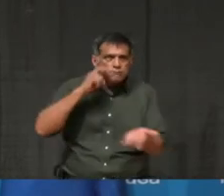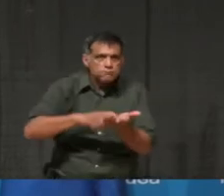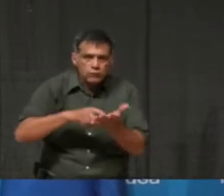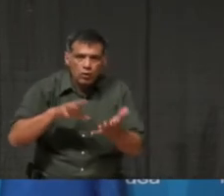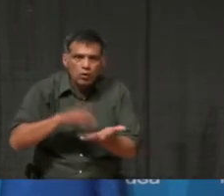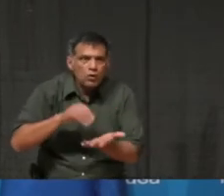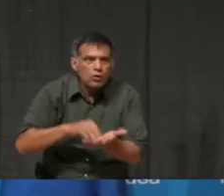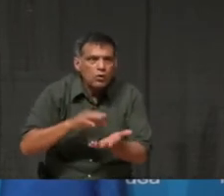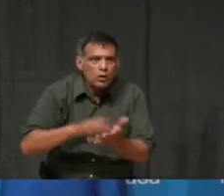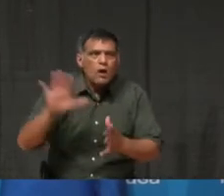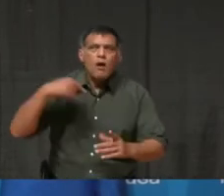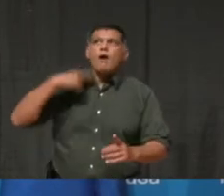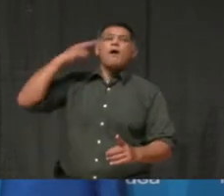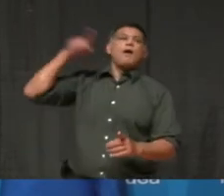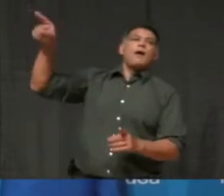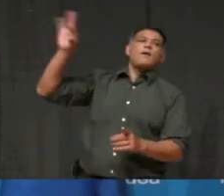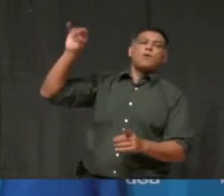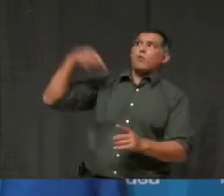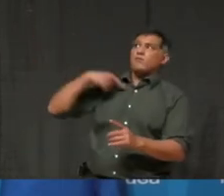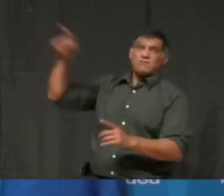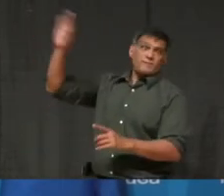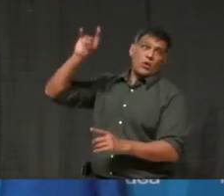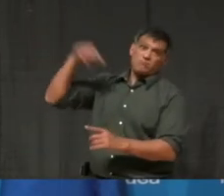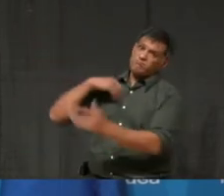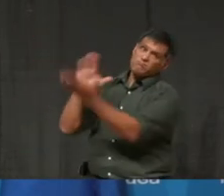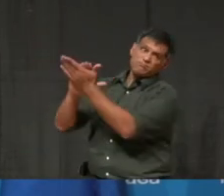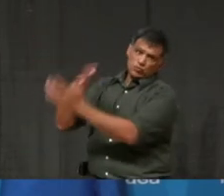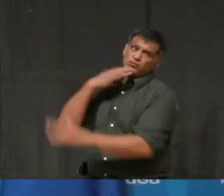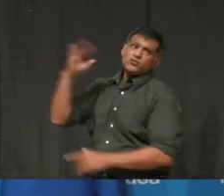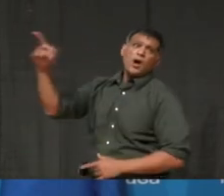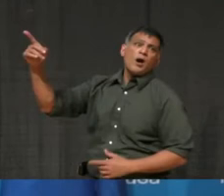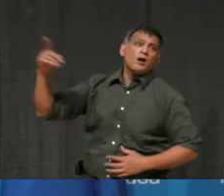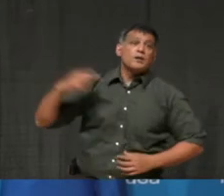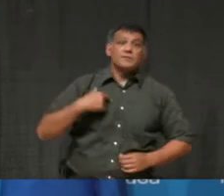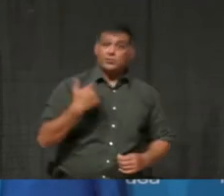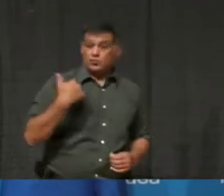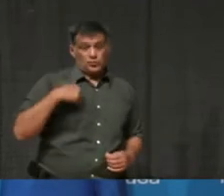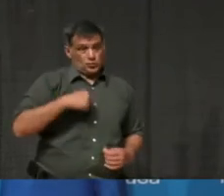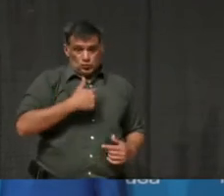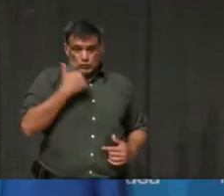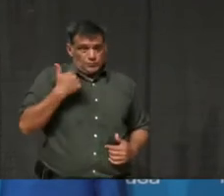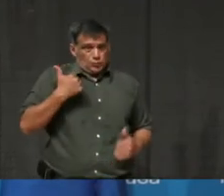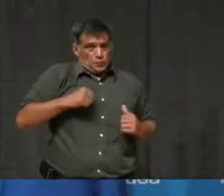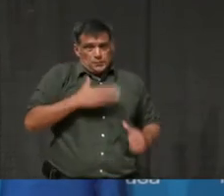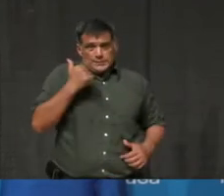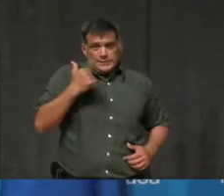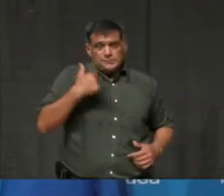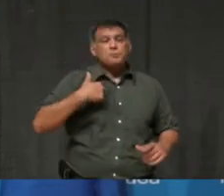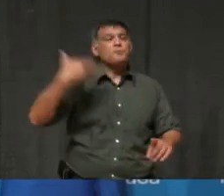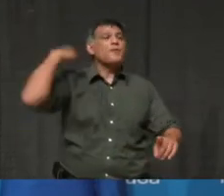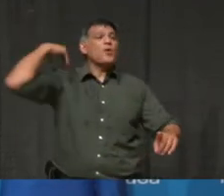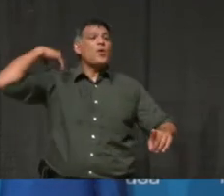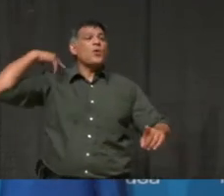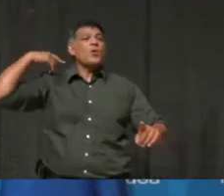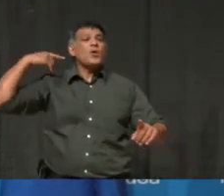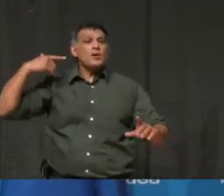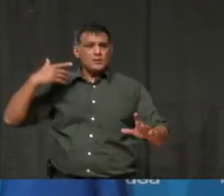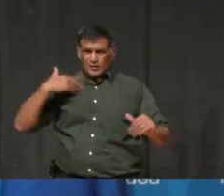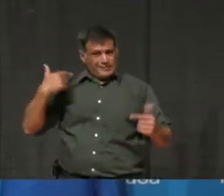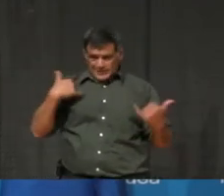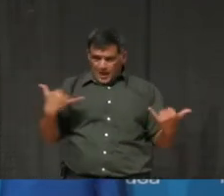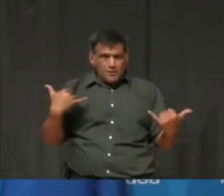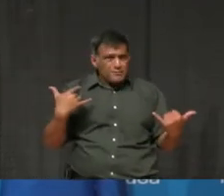job. Could we have done better? Each and every one of us could have done better. But, you know, in retrospect, we did the best we could with the information that we had.